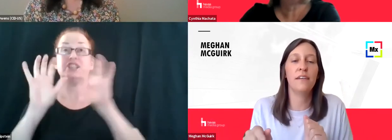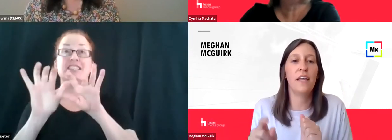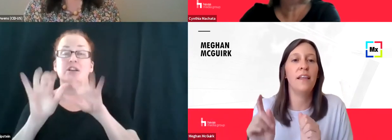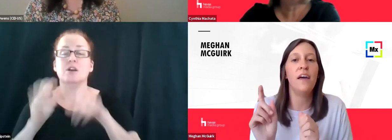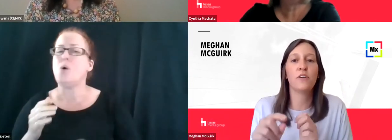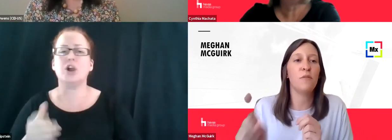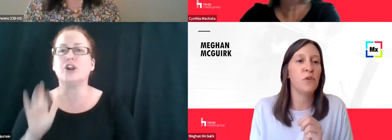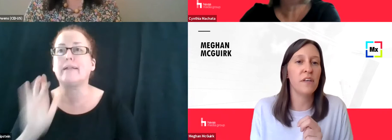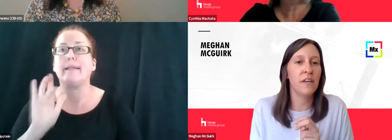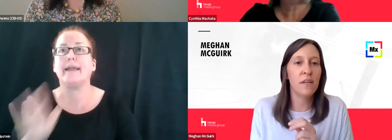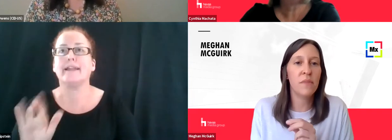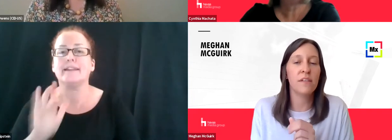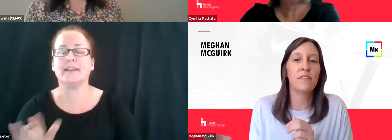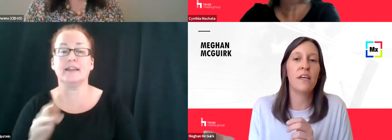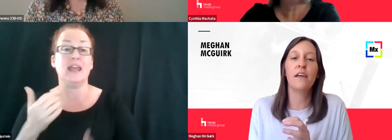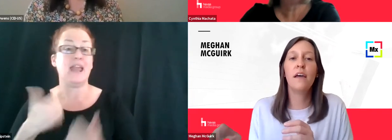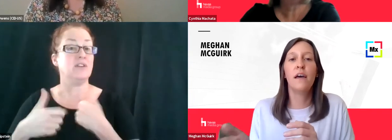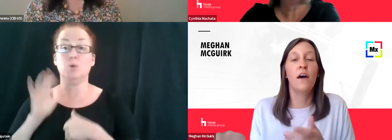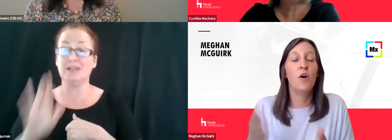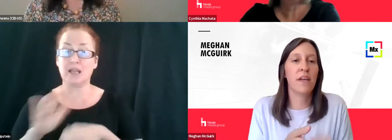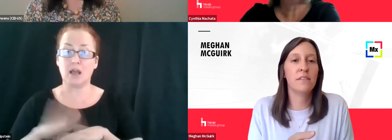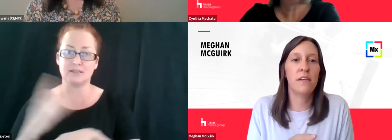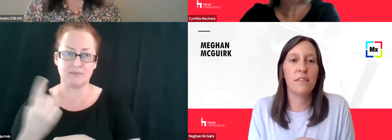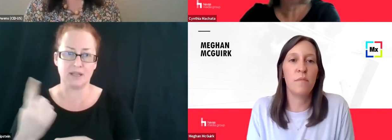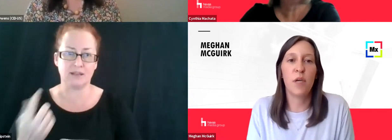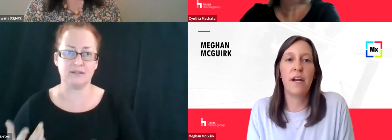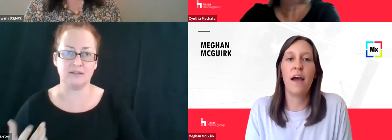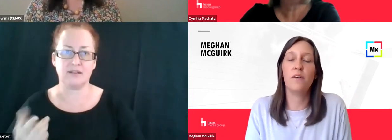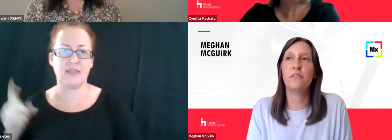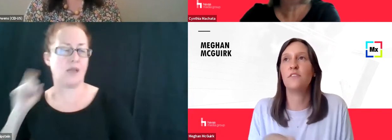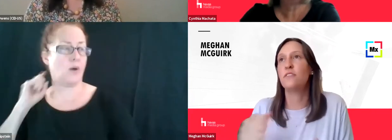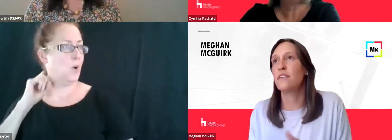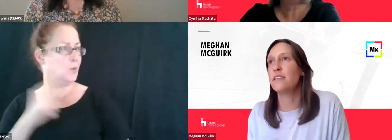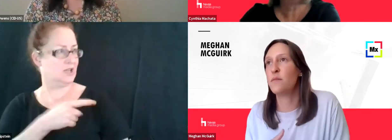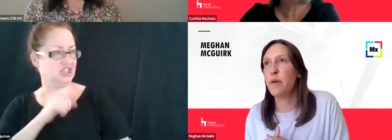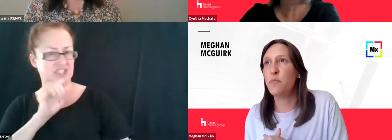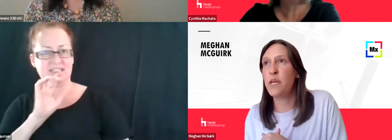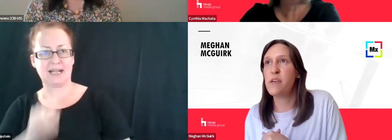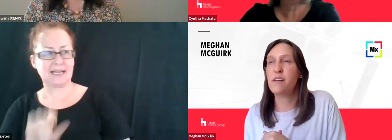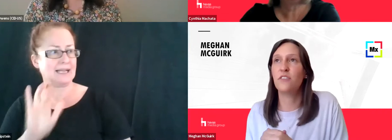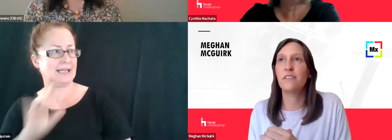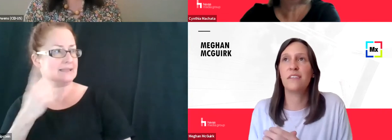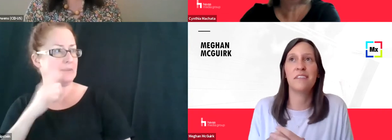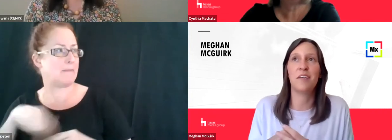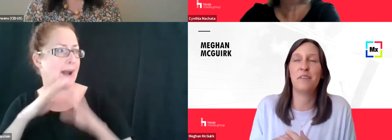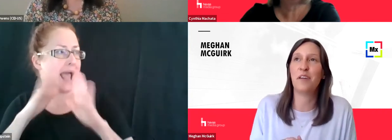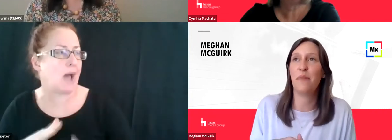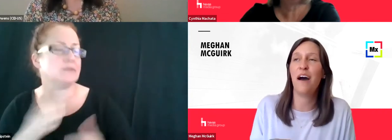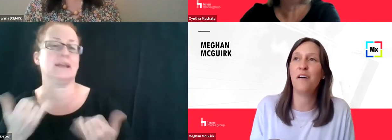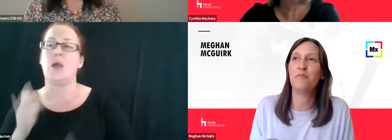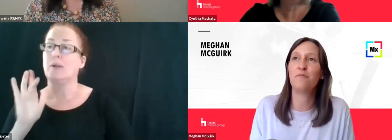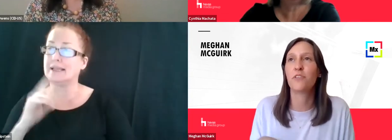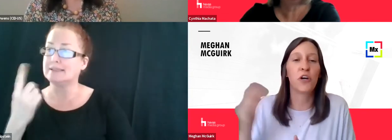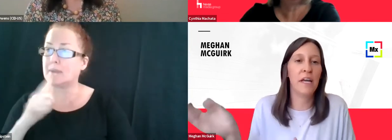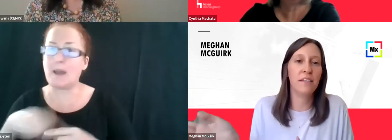clicking. And every time you click on something, they're saying, Oh, Megan's clicking on something about a house. Now she's clicking on something about a baby. And now she's clicking on something